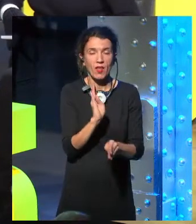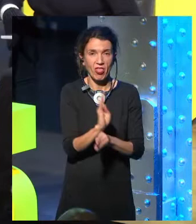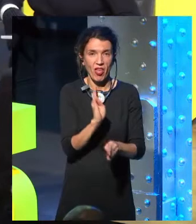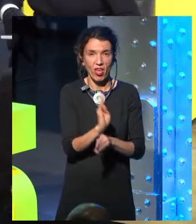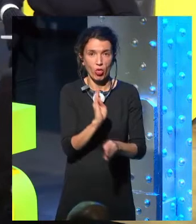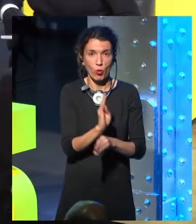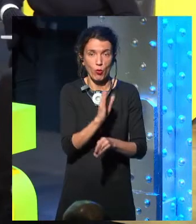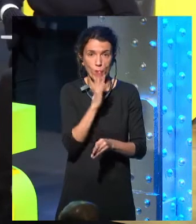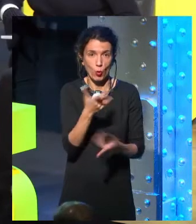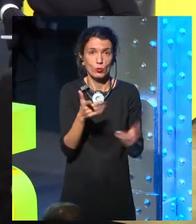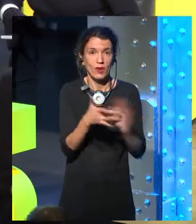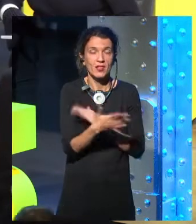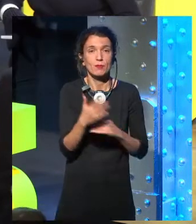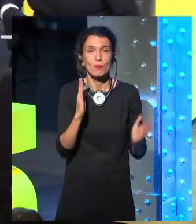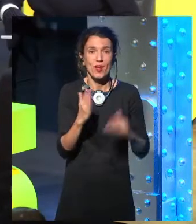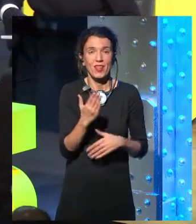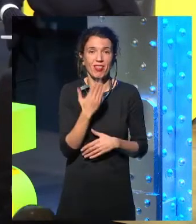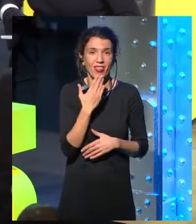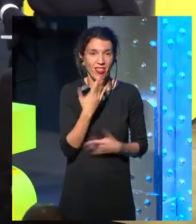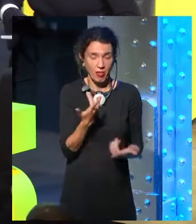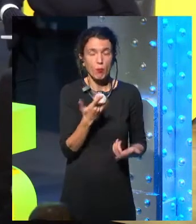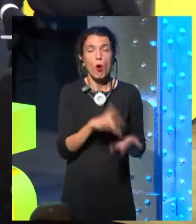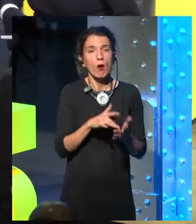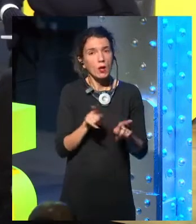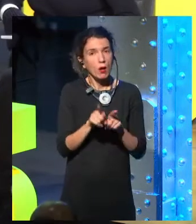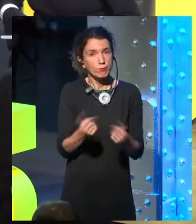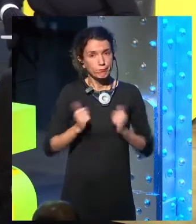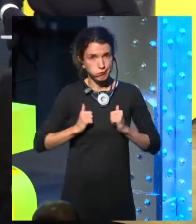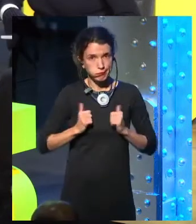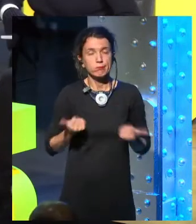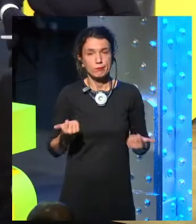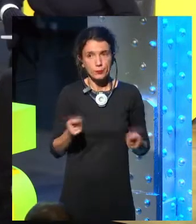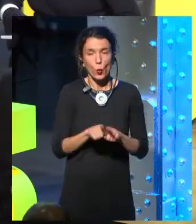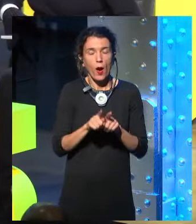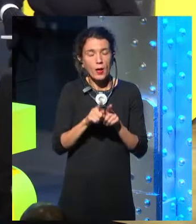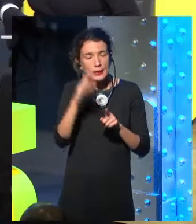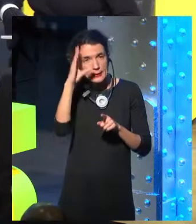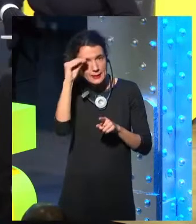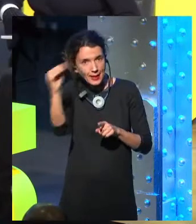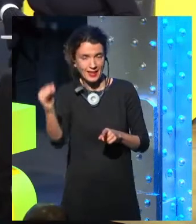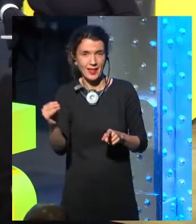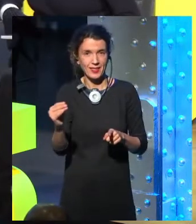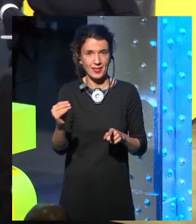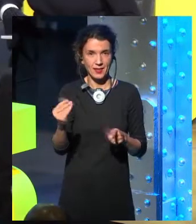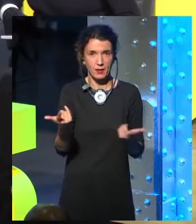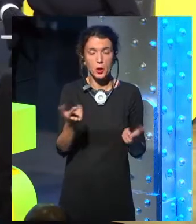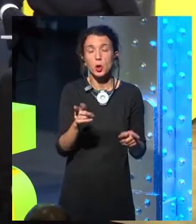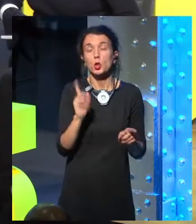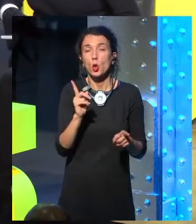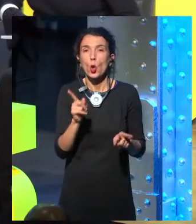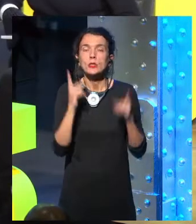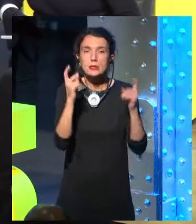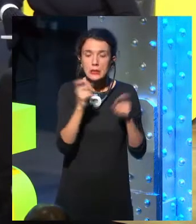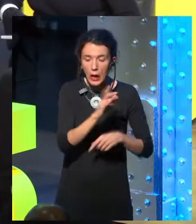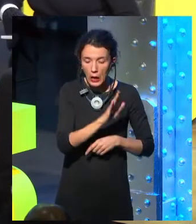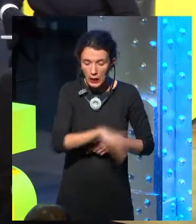let them be really dumb, and let them be silly. Because a lot of parents are forcing their kids to be these perfect things, and the